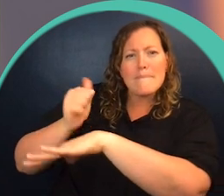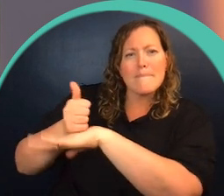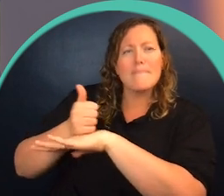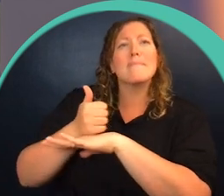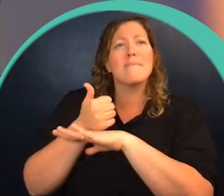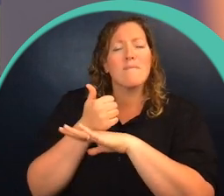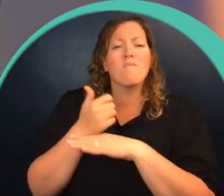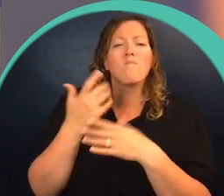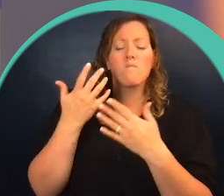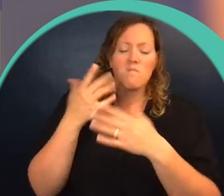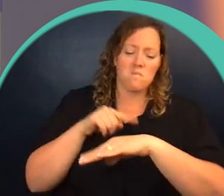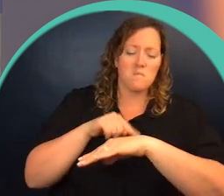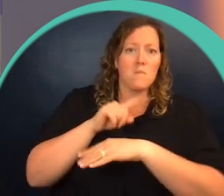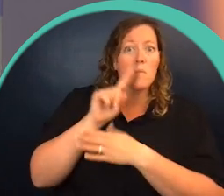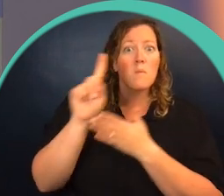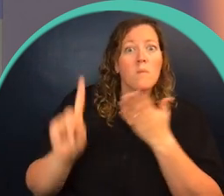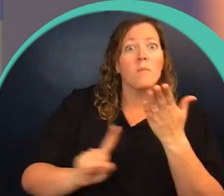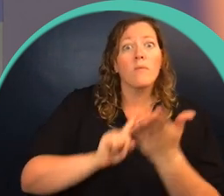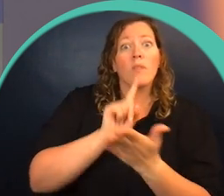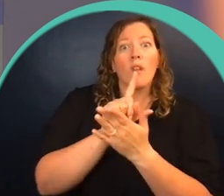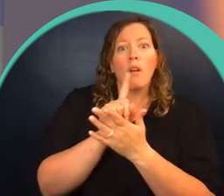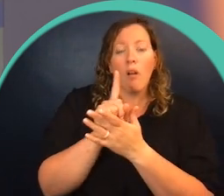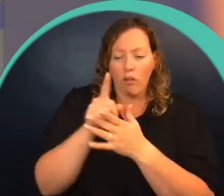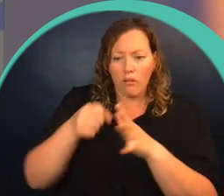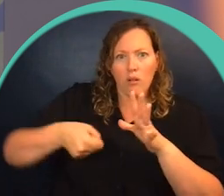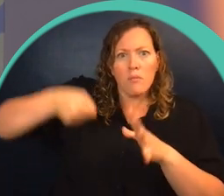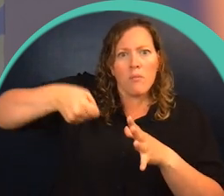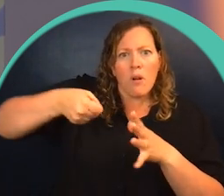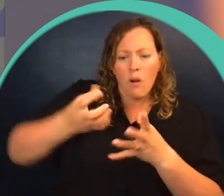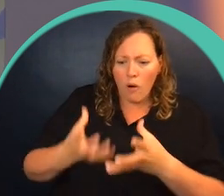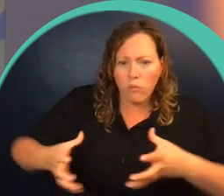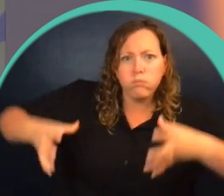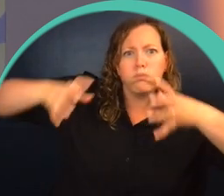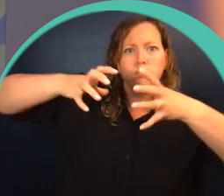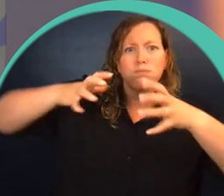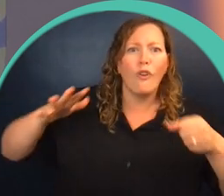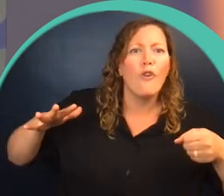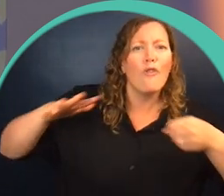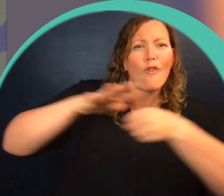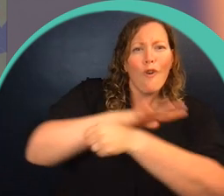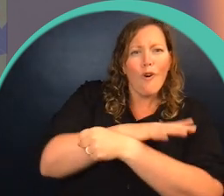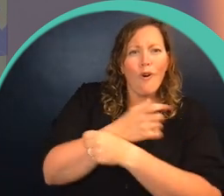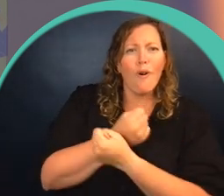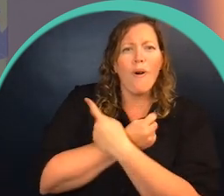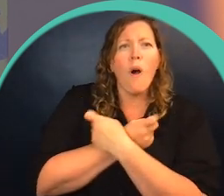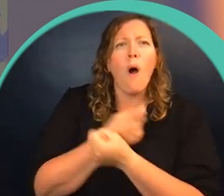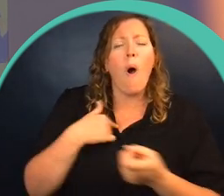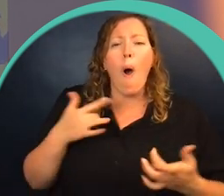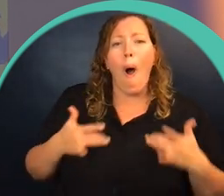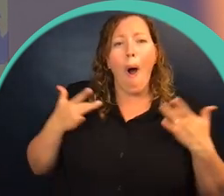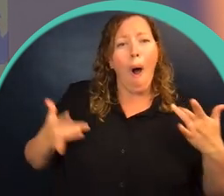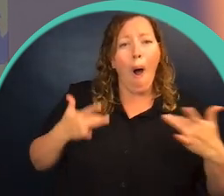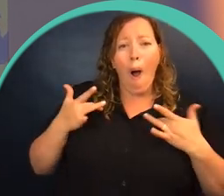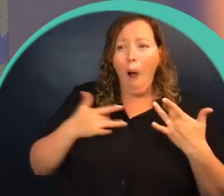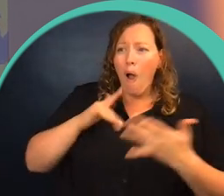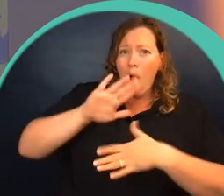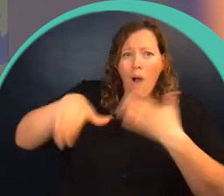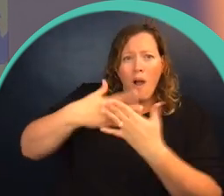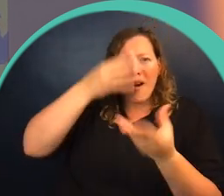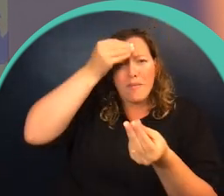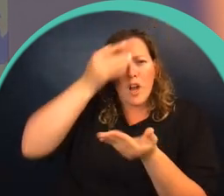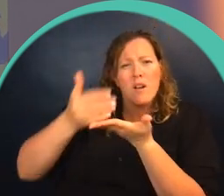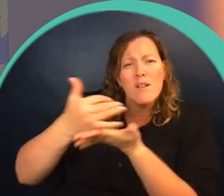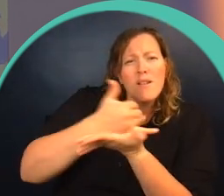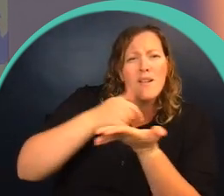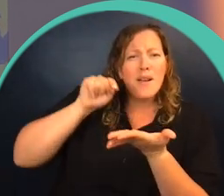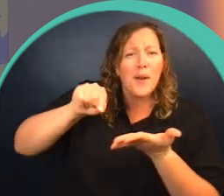After an hour, Krista had lowered down a bag full of squirming bats. I had almost squealed at the thought of how much data we were going to